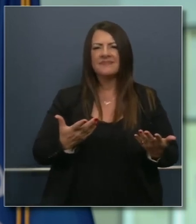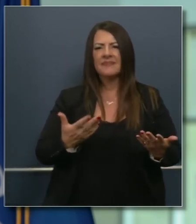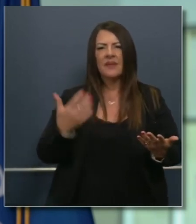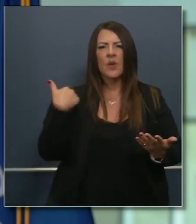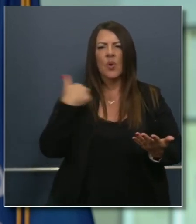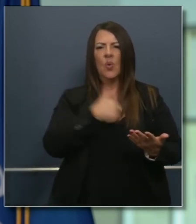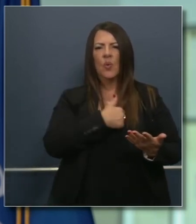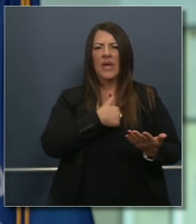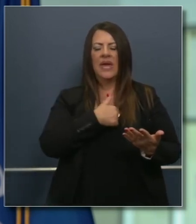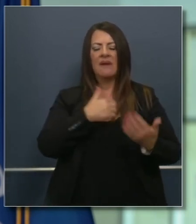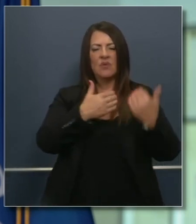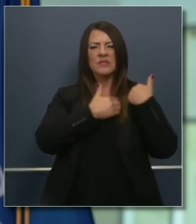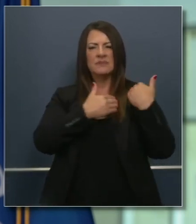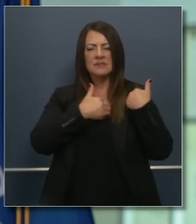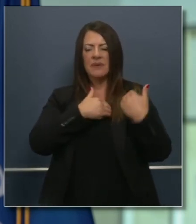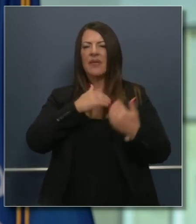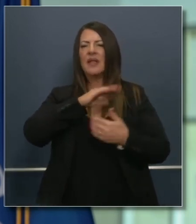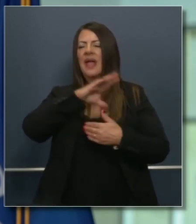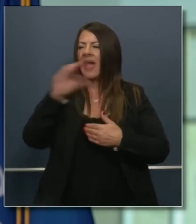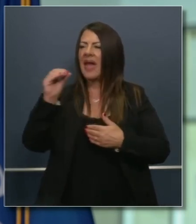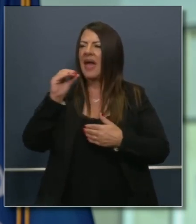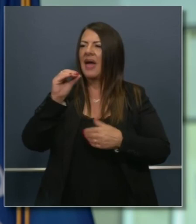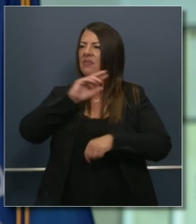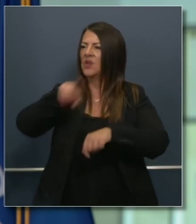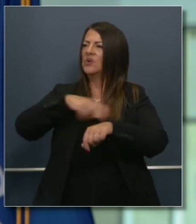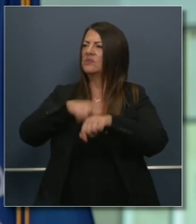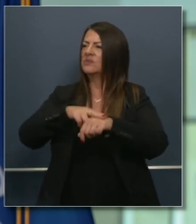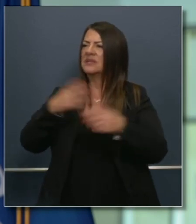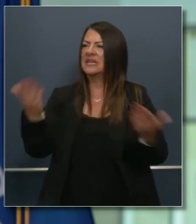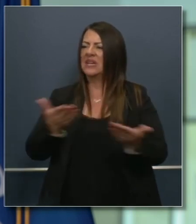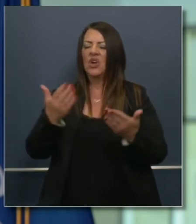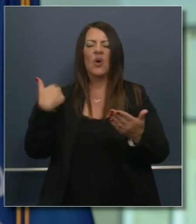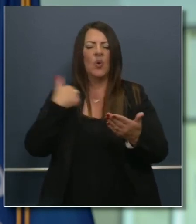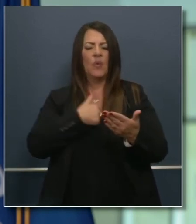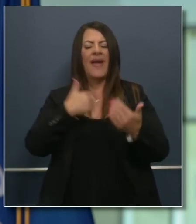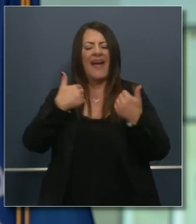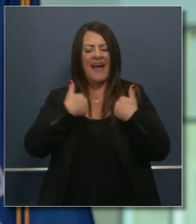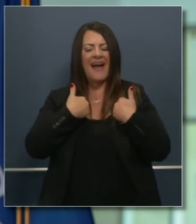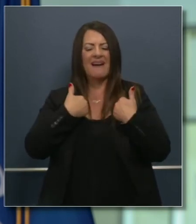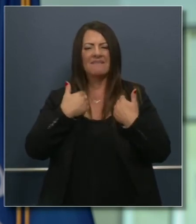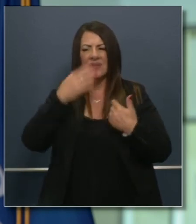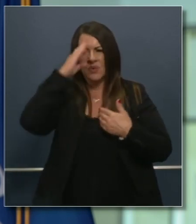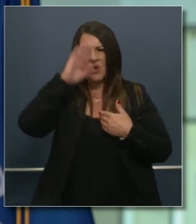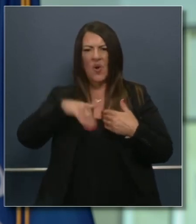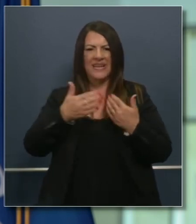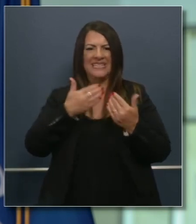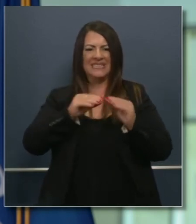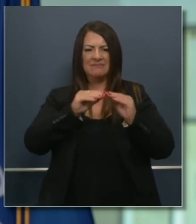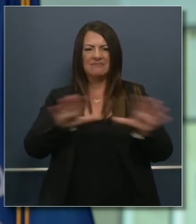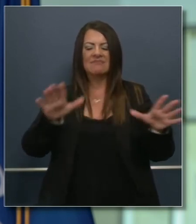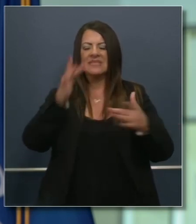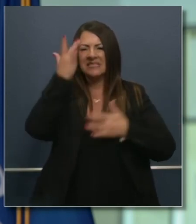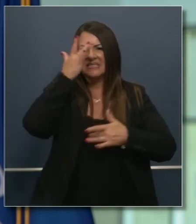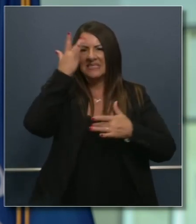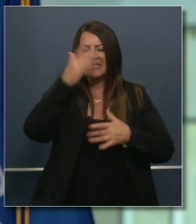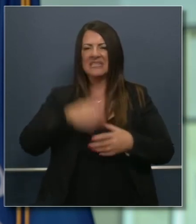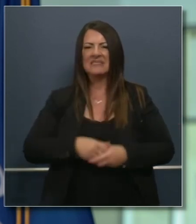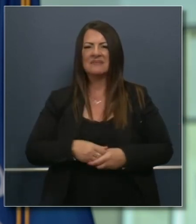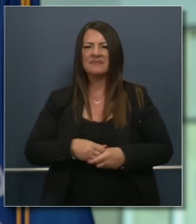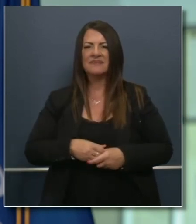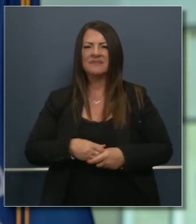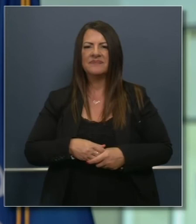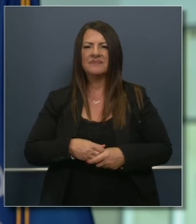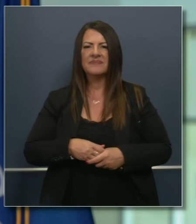I think, deserves to have a better sense to know how prevalent is this disease. And I can assure you it's exponentially.